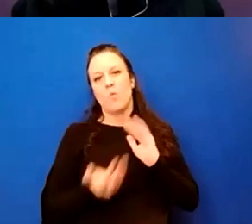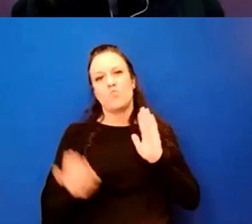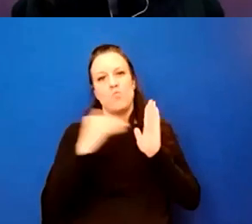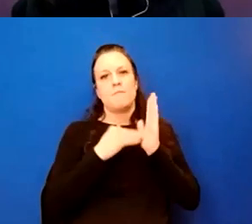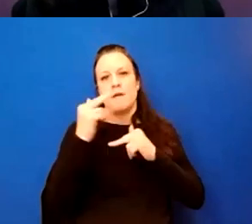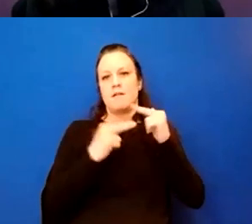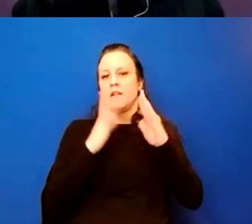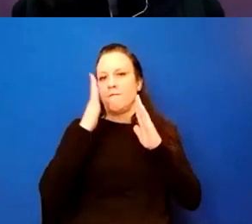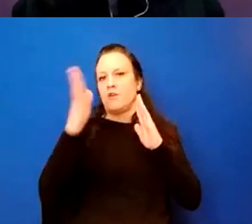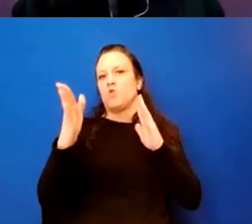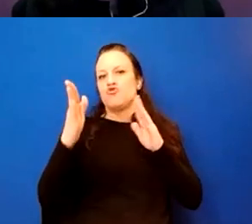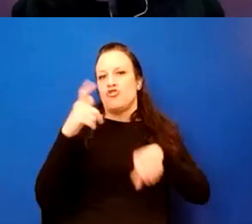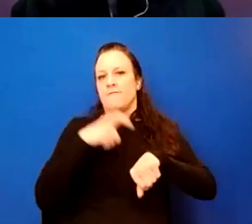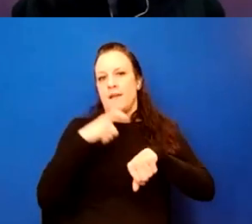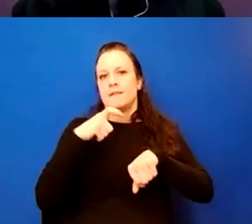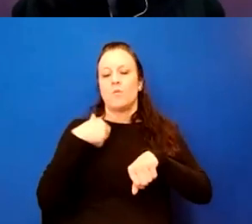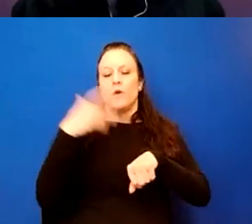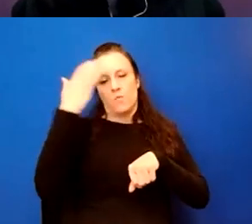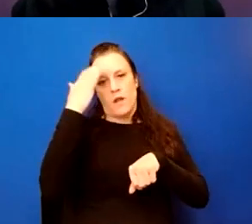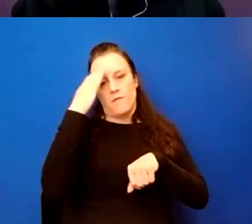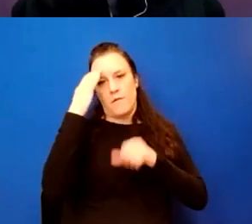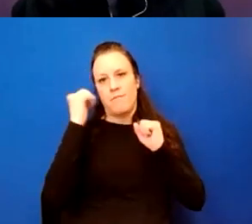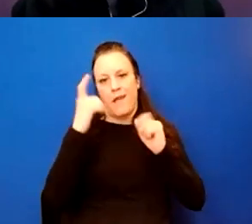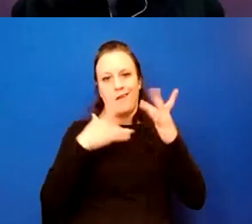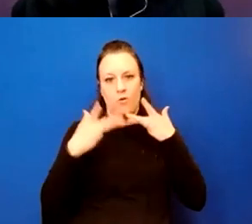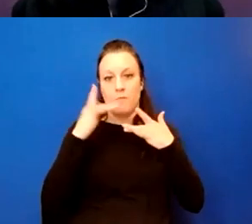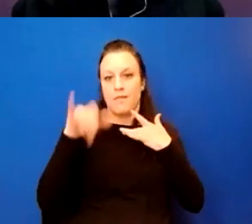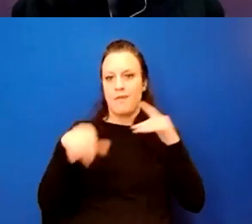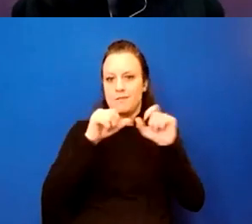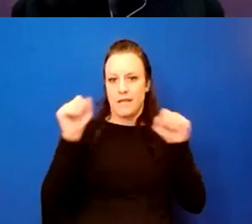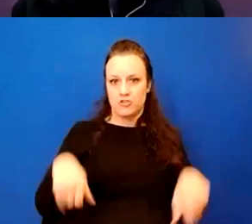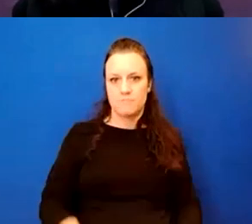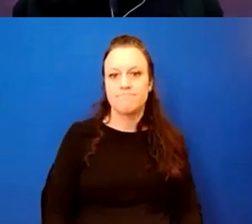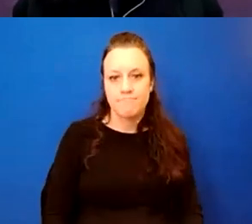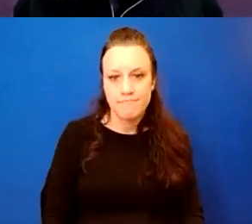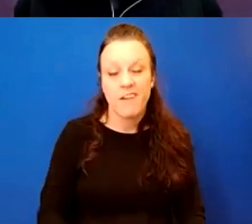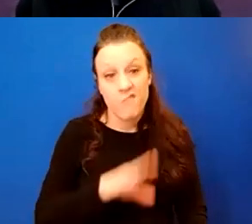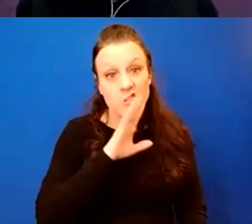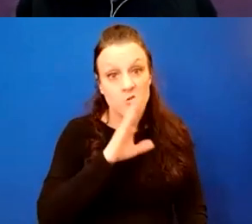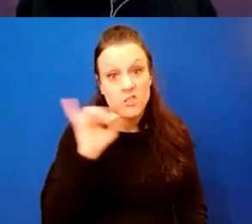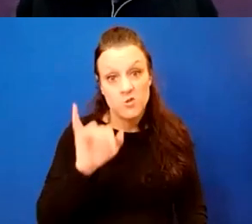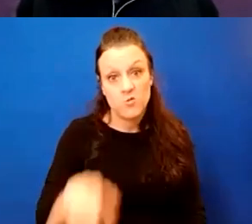phase. And we are aware of, of the many shortcomings of that station and the frustrations for our customers.